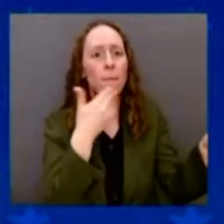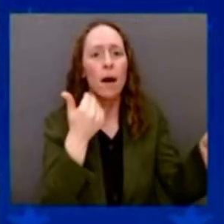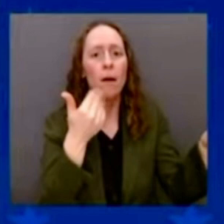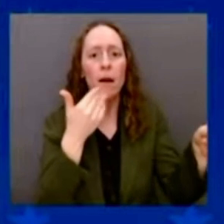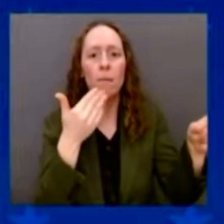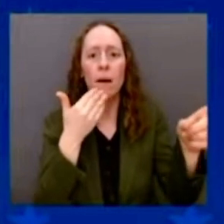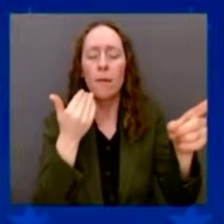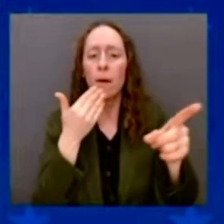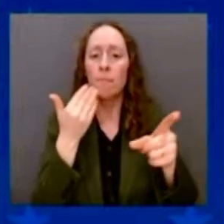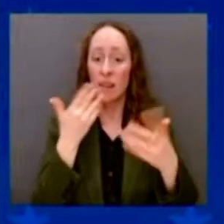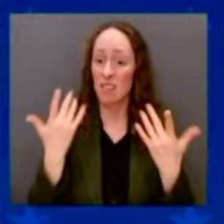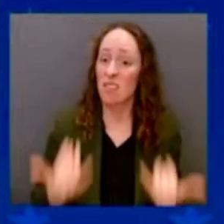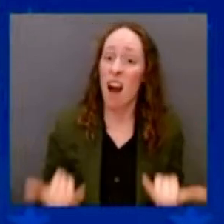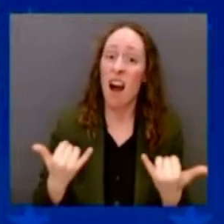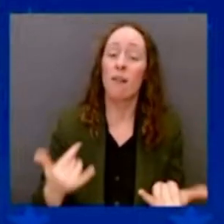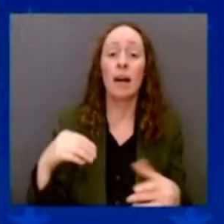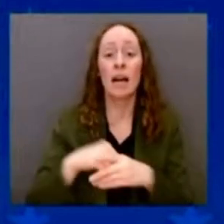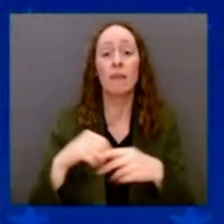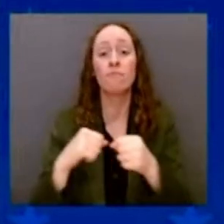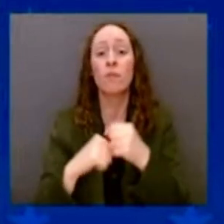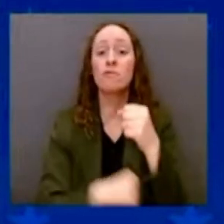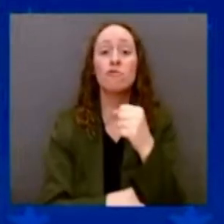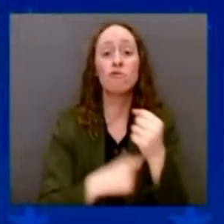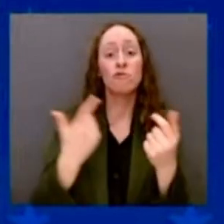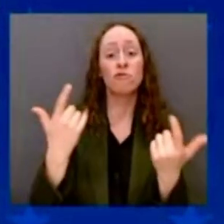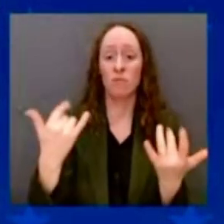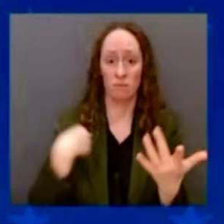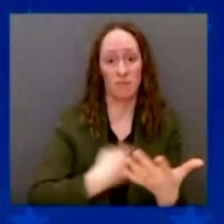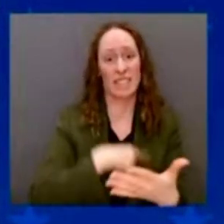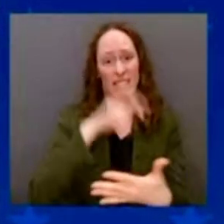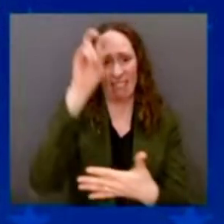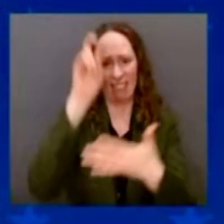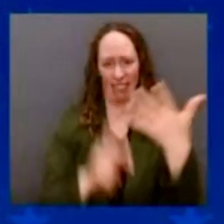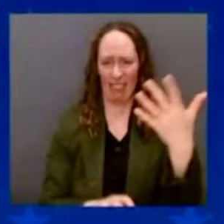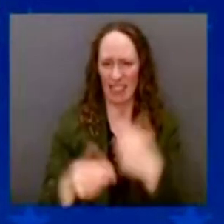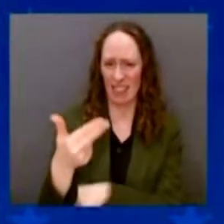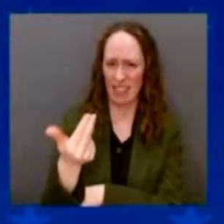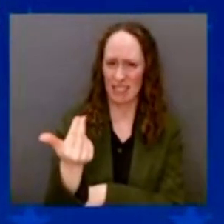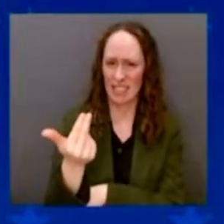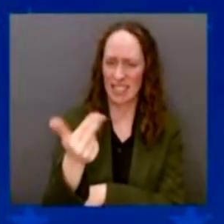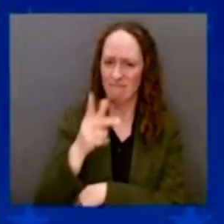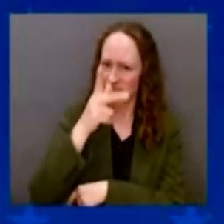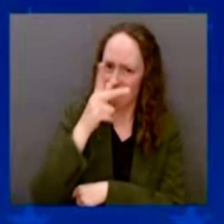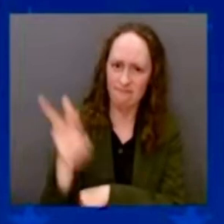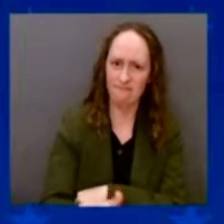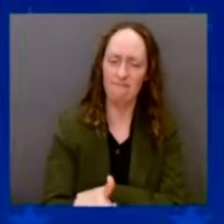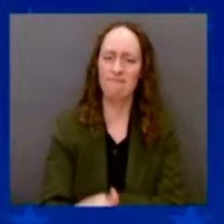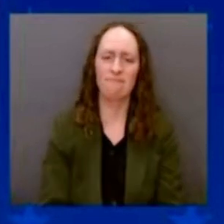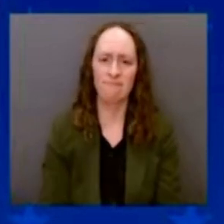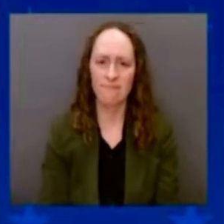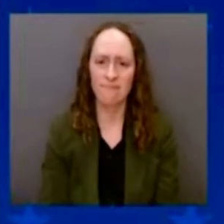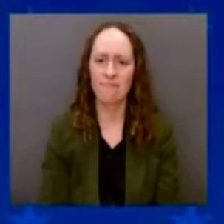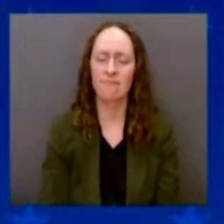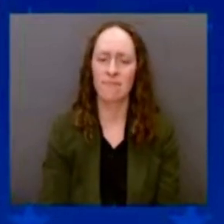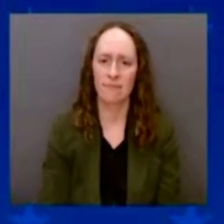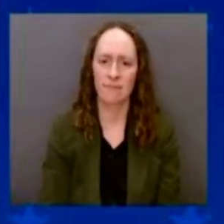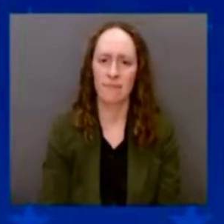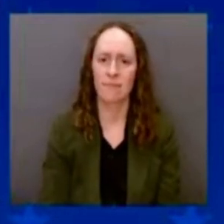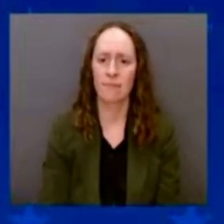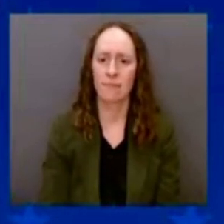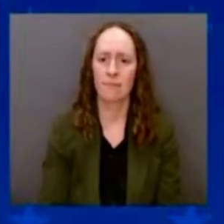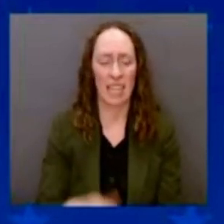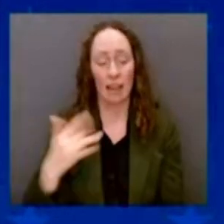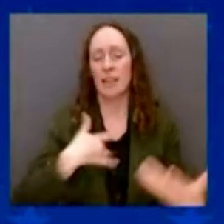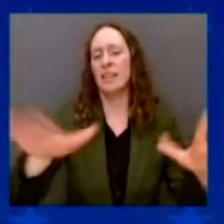13. That's why I signed the bipartisan — this was bipartisan. The Republicans joined us — the bipartisan